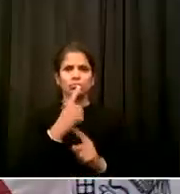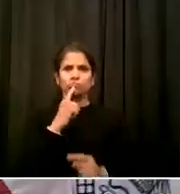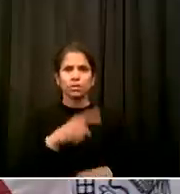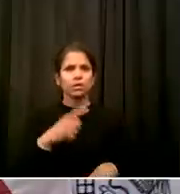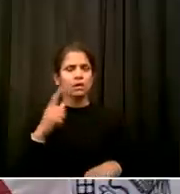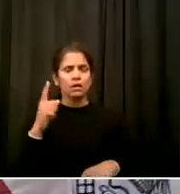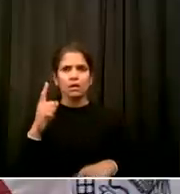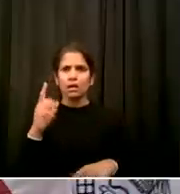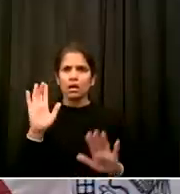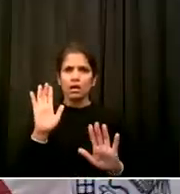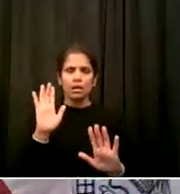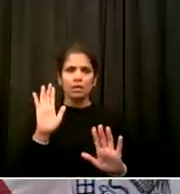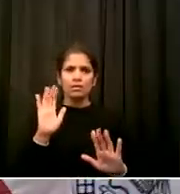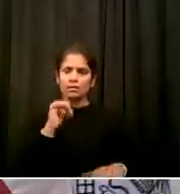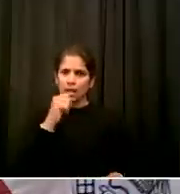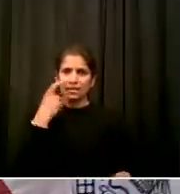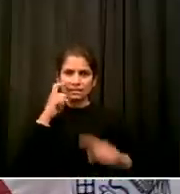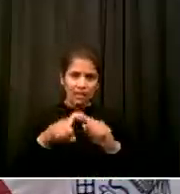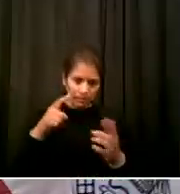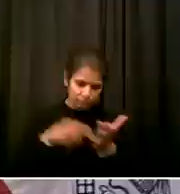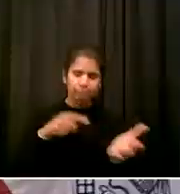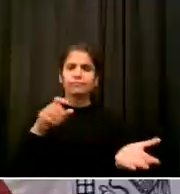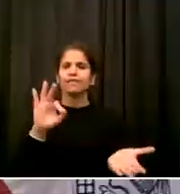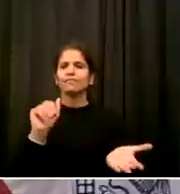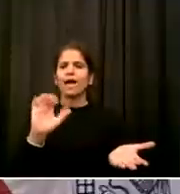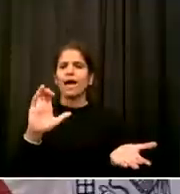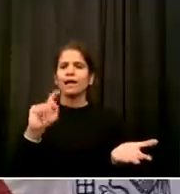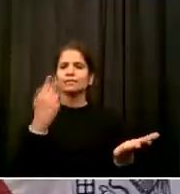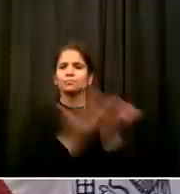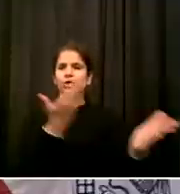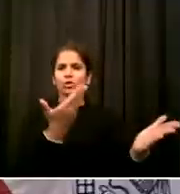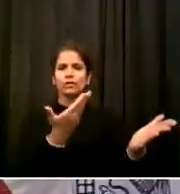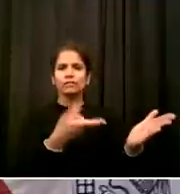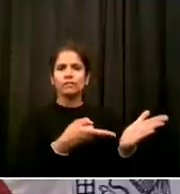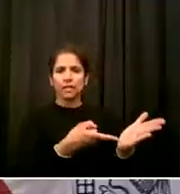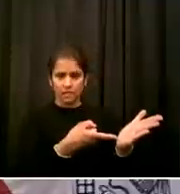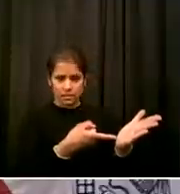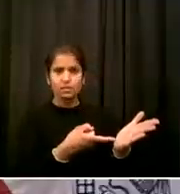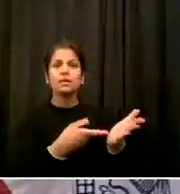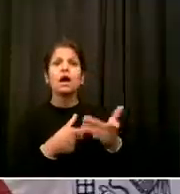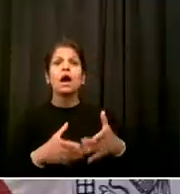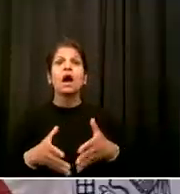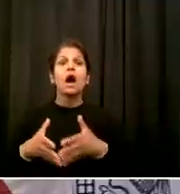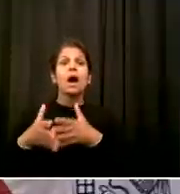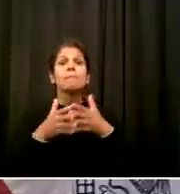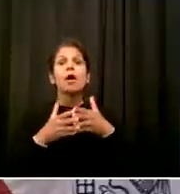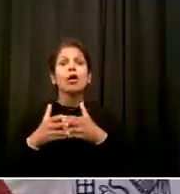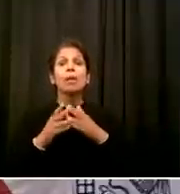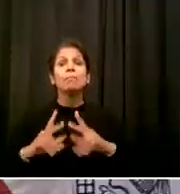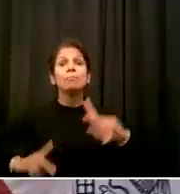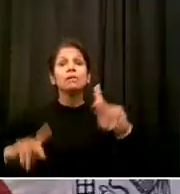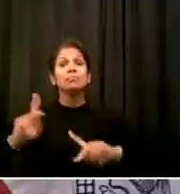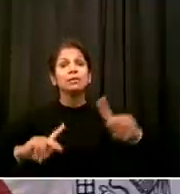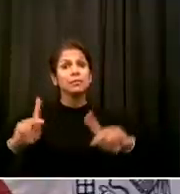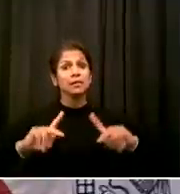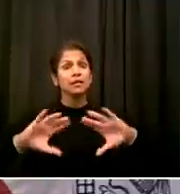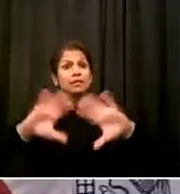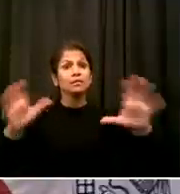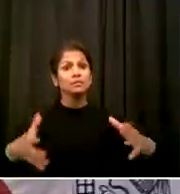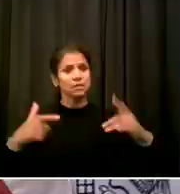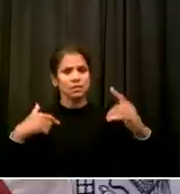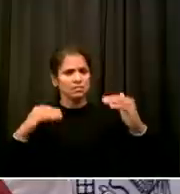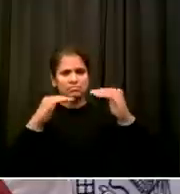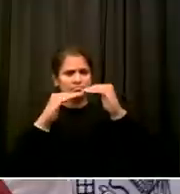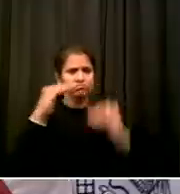has been treated profoundly unequally one group of Americans has been in so many ways unwelcome